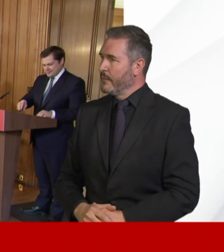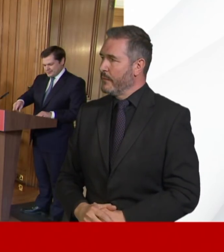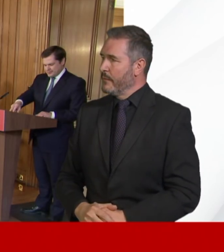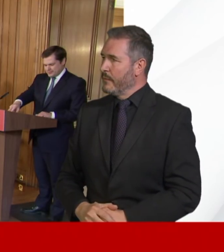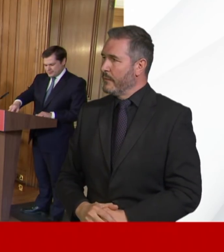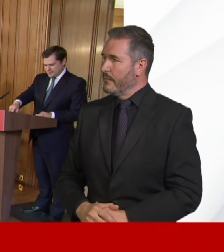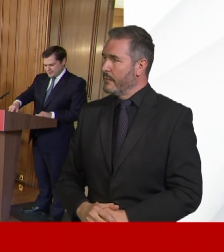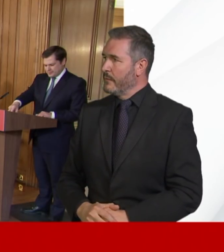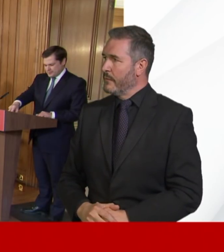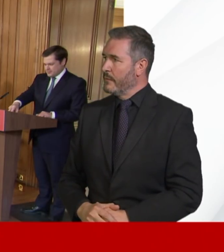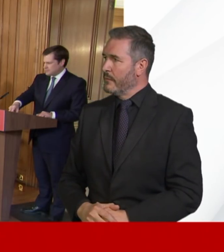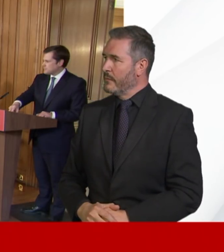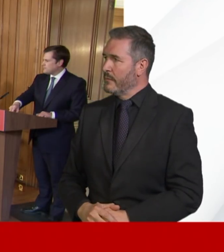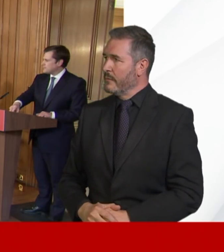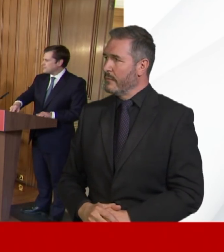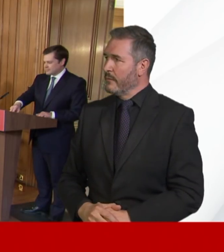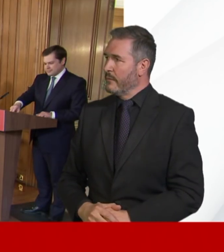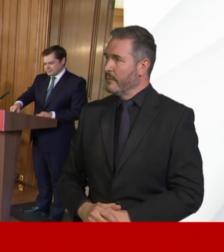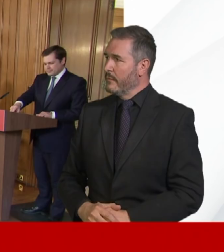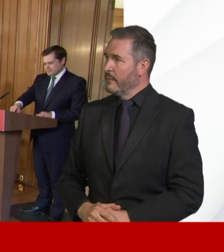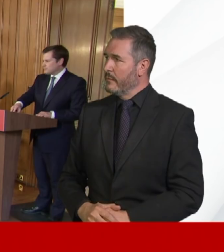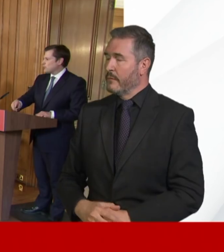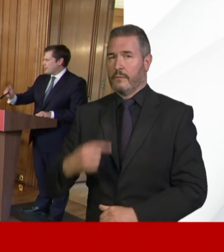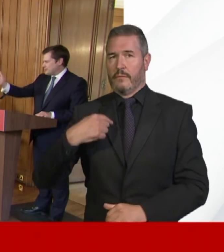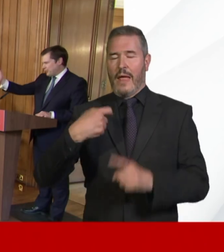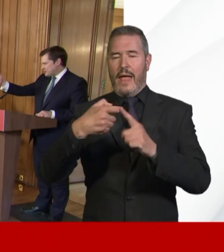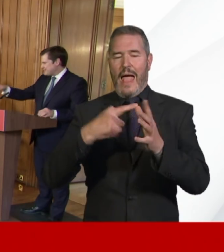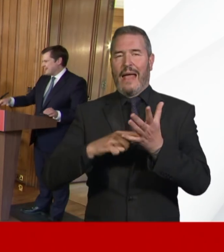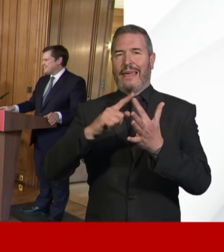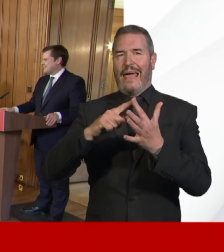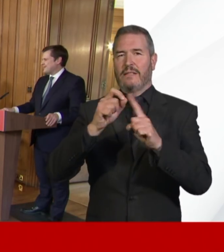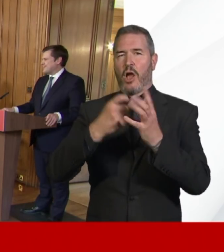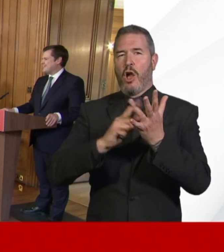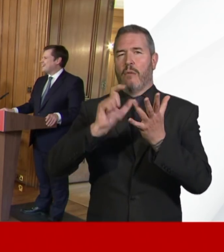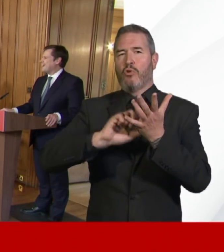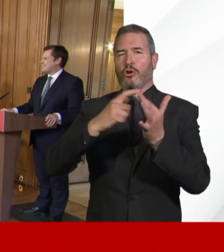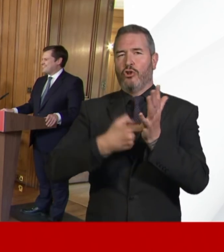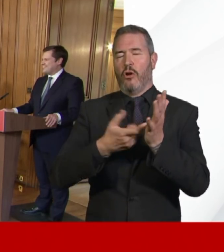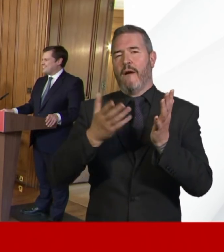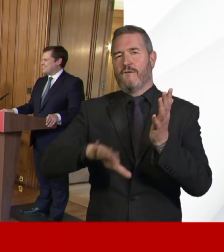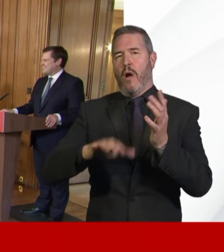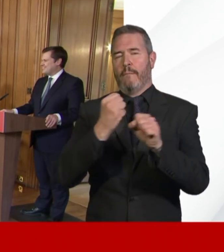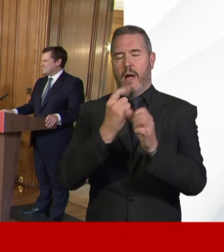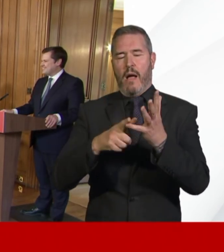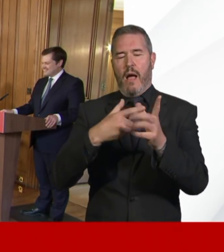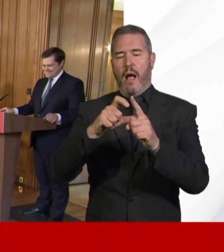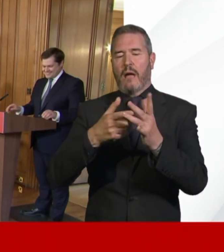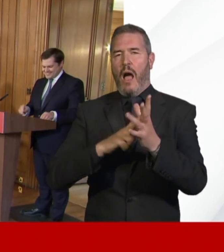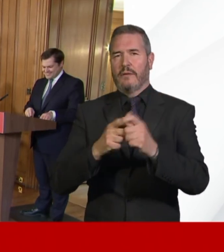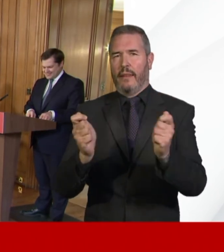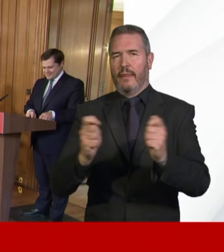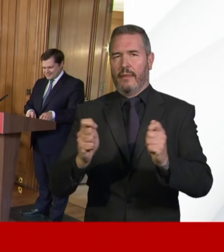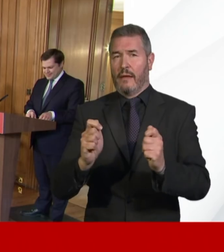I think the further question is from Kate Proctor from The Guardian. Oh, sorry. do apologise, Kate. Go ahead. OK. Hi. evening.